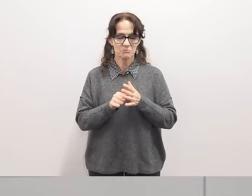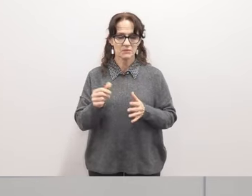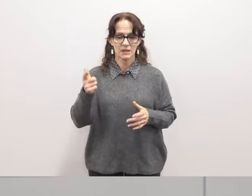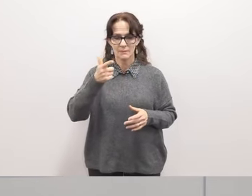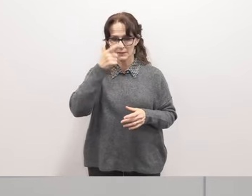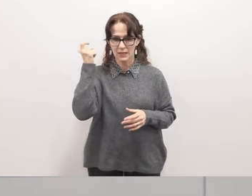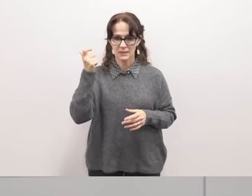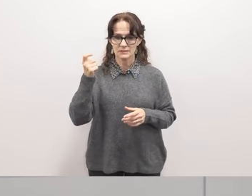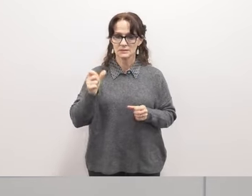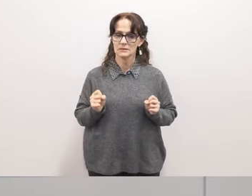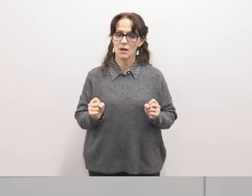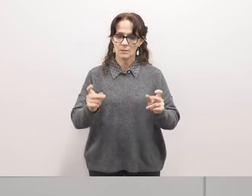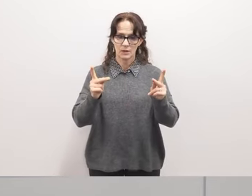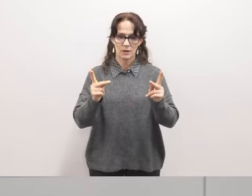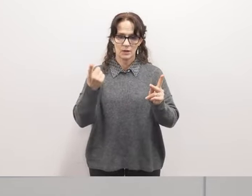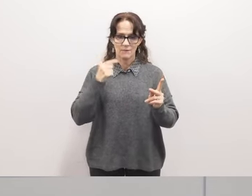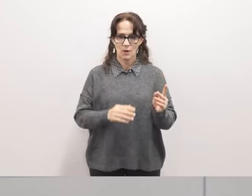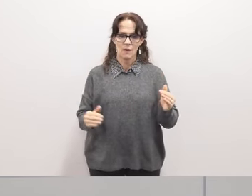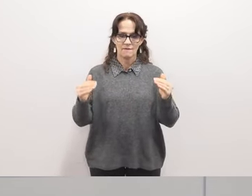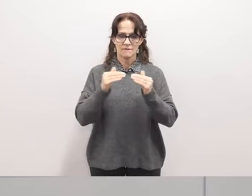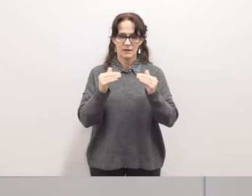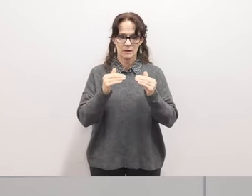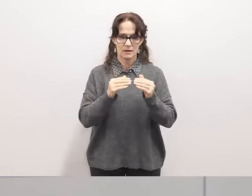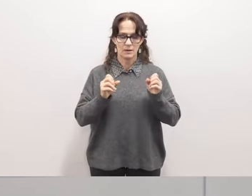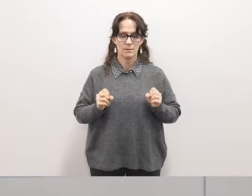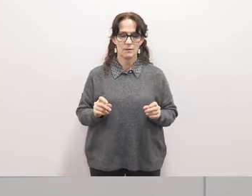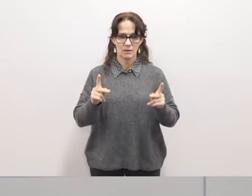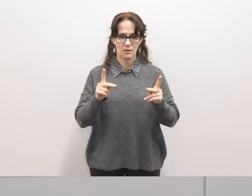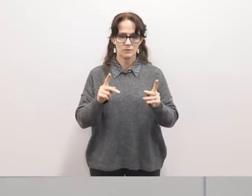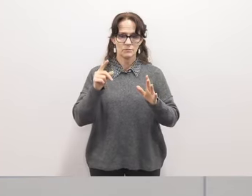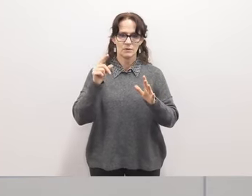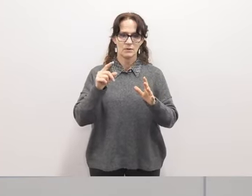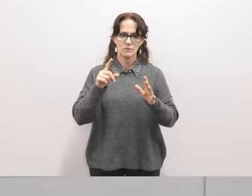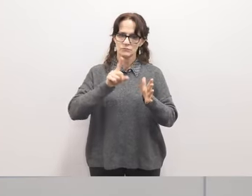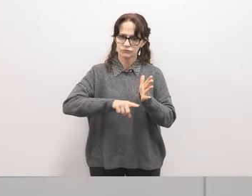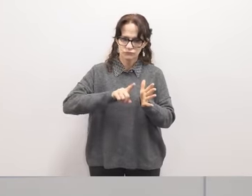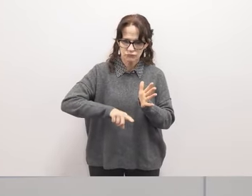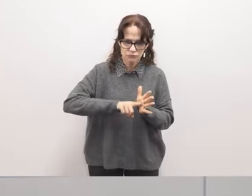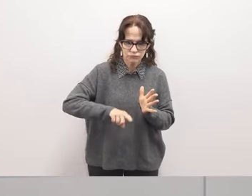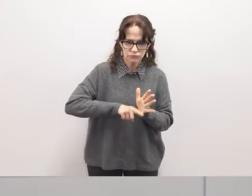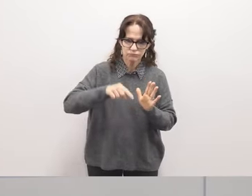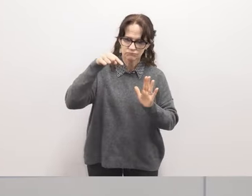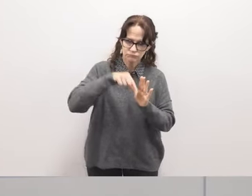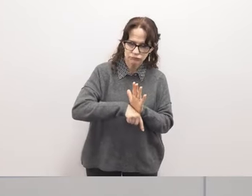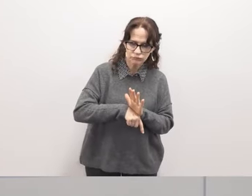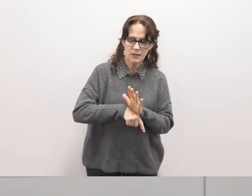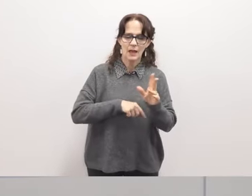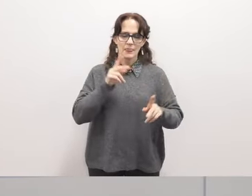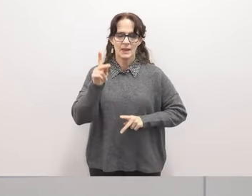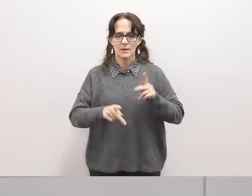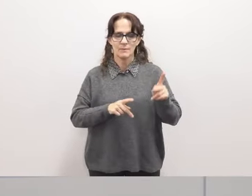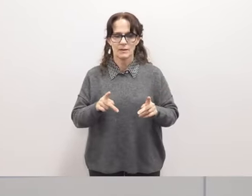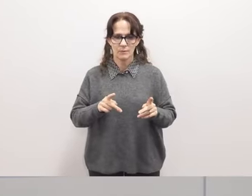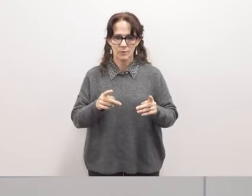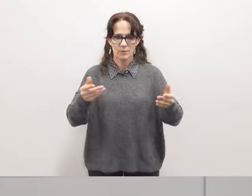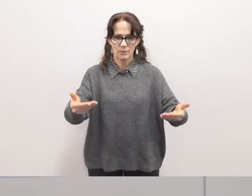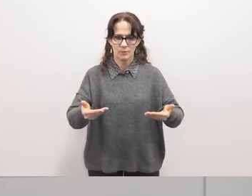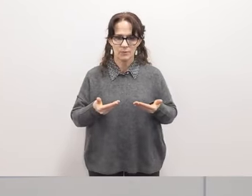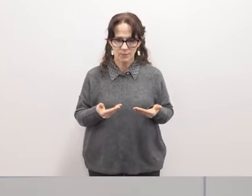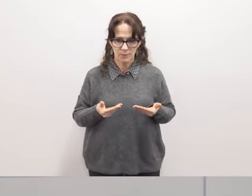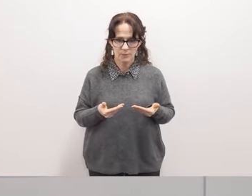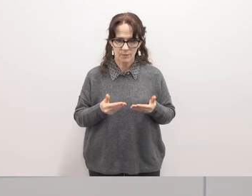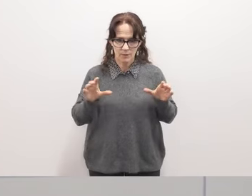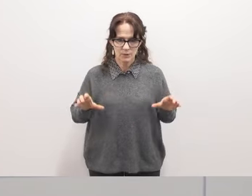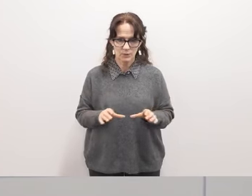it gives an opportunity for fairness it gives an opportunity for thoroughness and to make sure that the people that we have performing